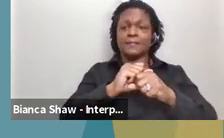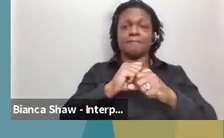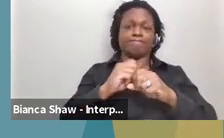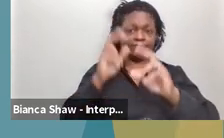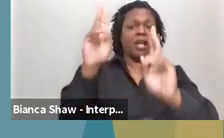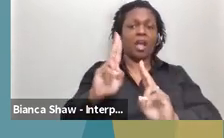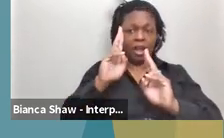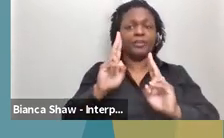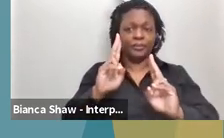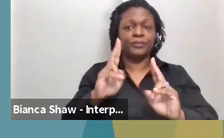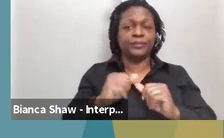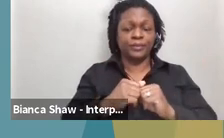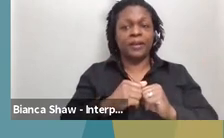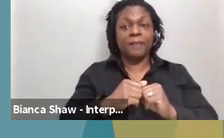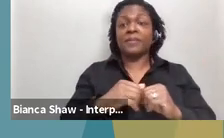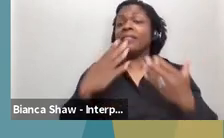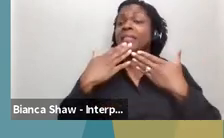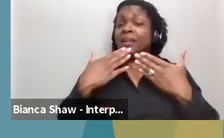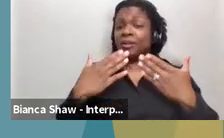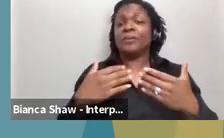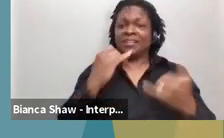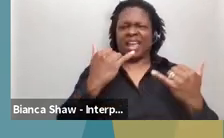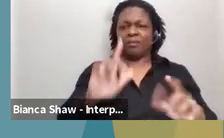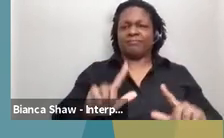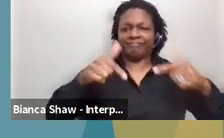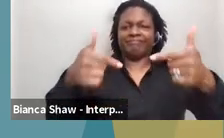it over to you guys for your presentation. Thank you.